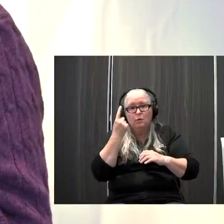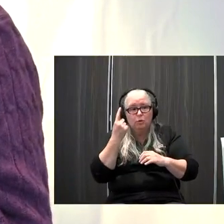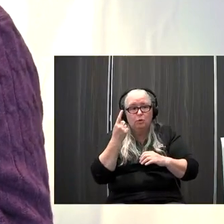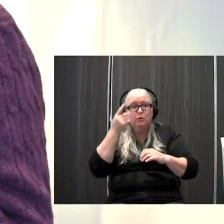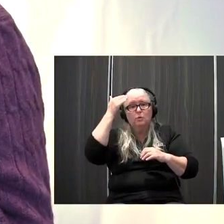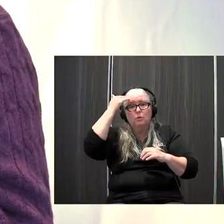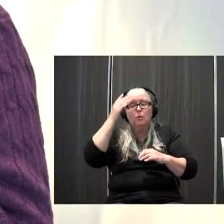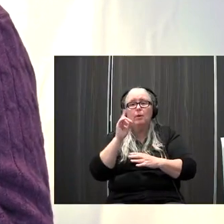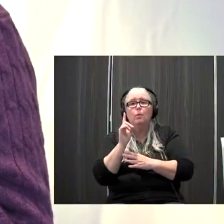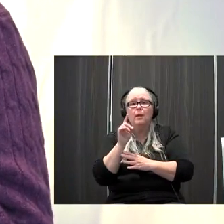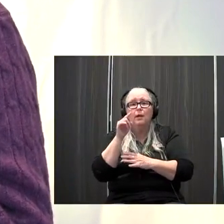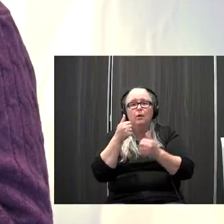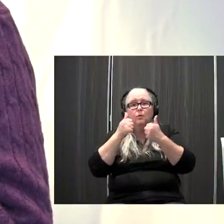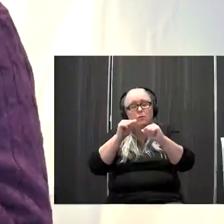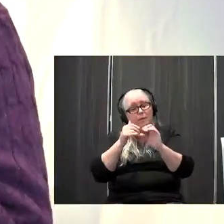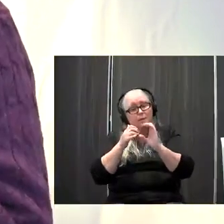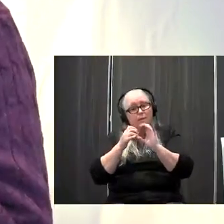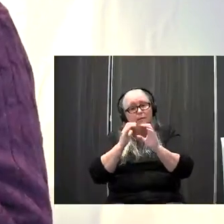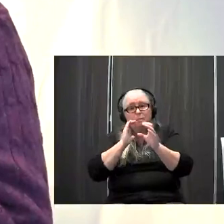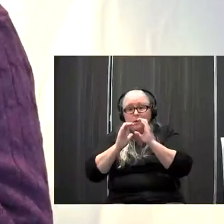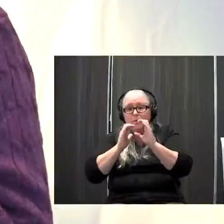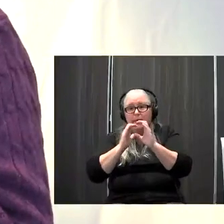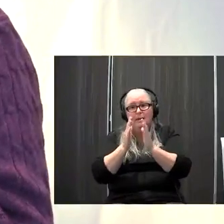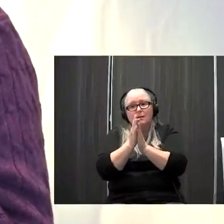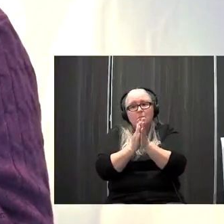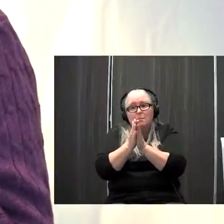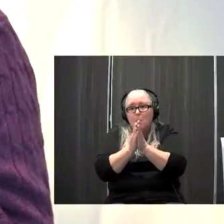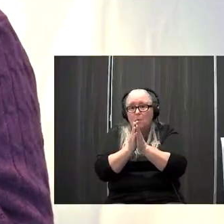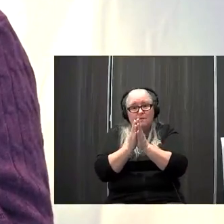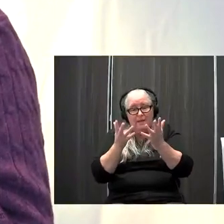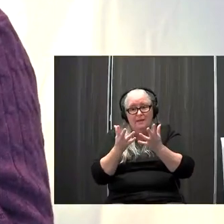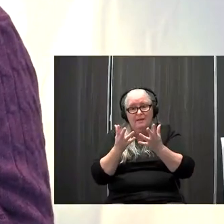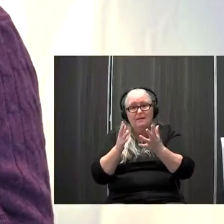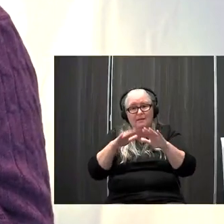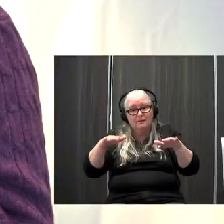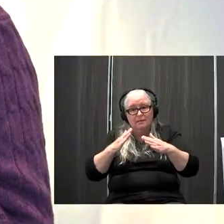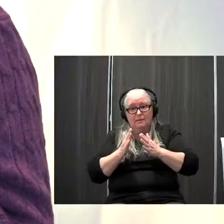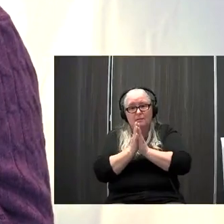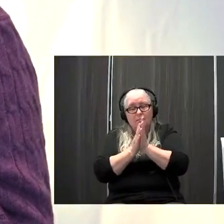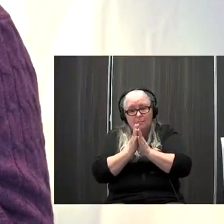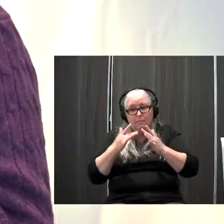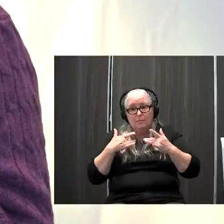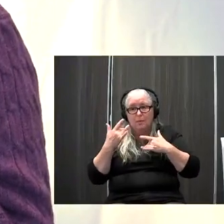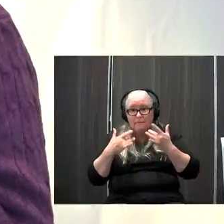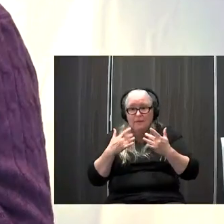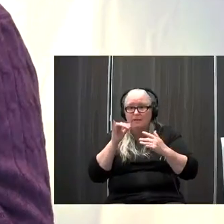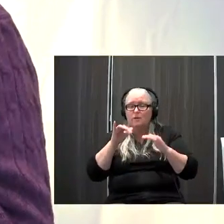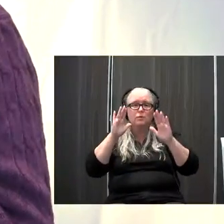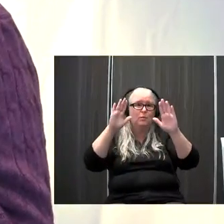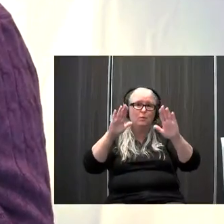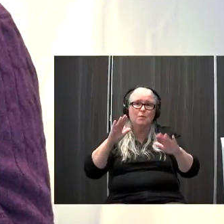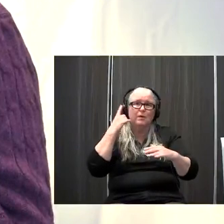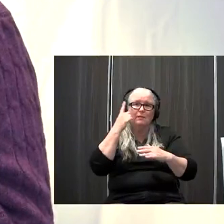communicate where it's motivating how you're going to build it in those are great those are great thoughts for families so